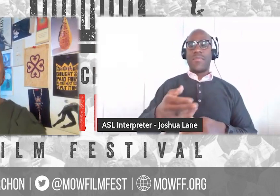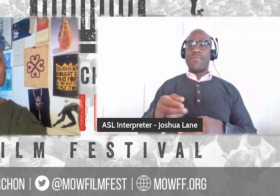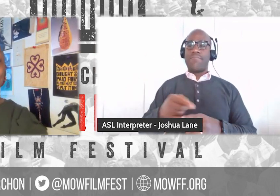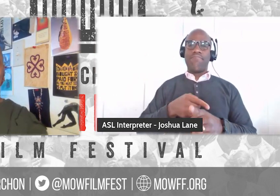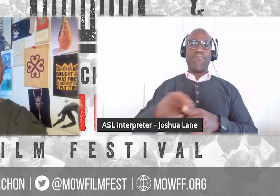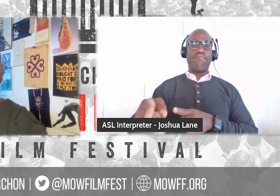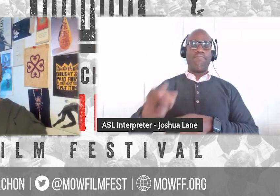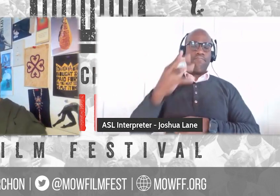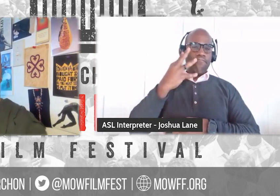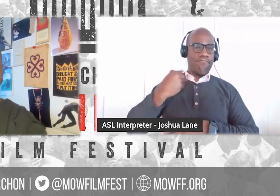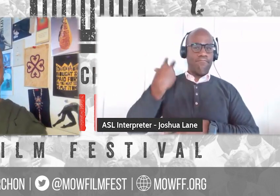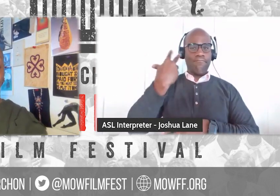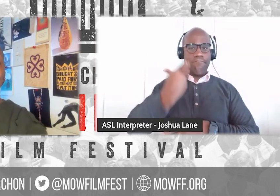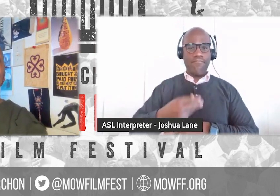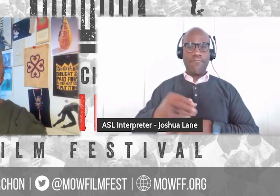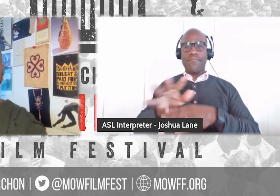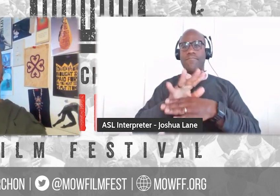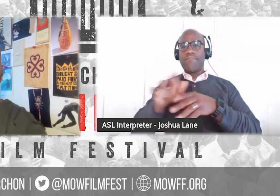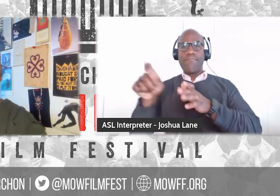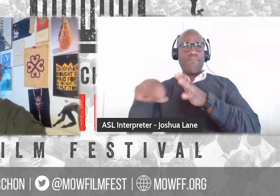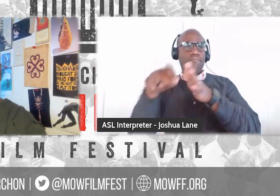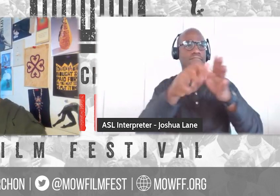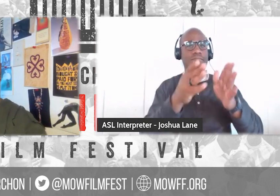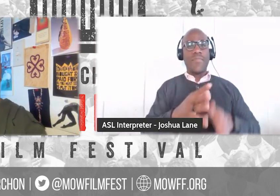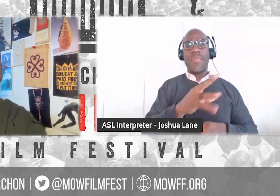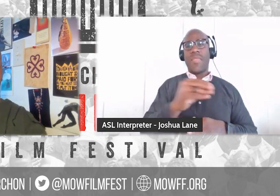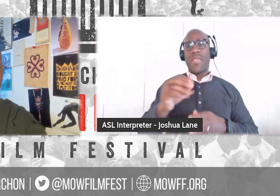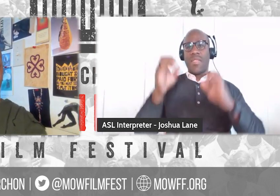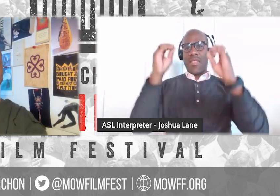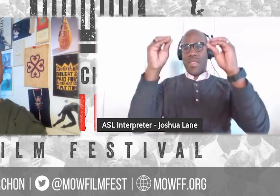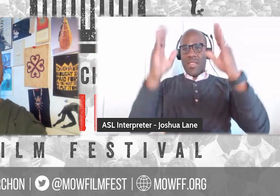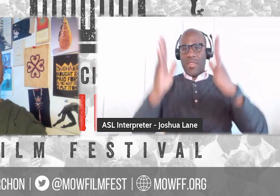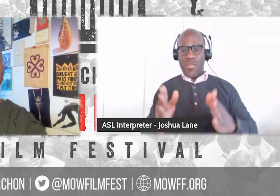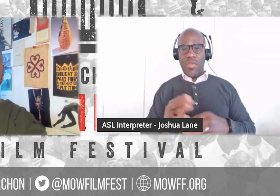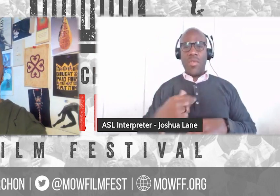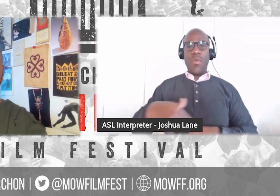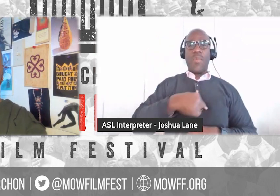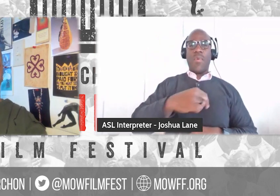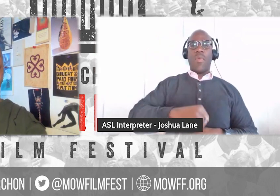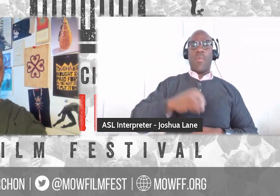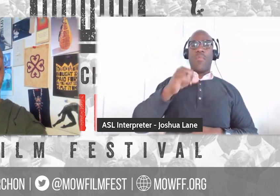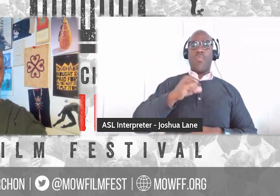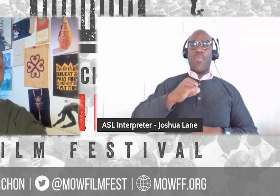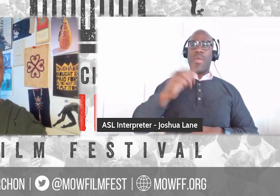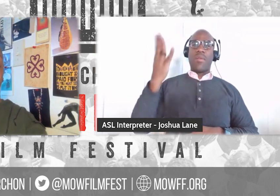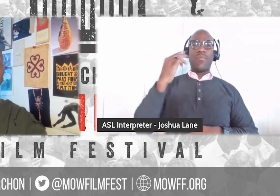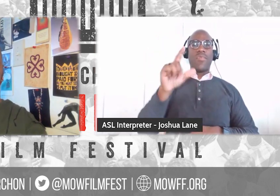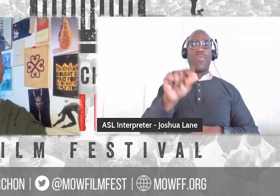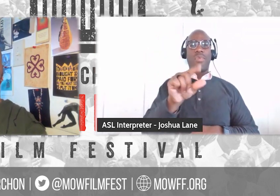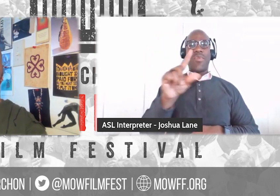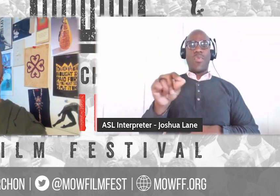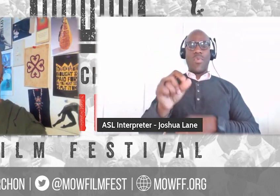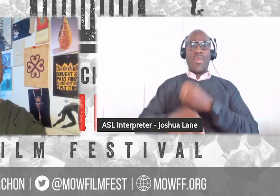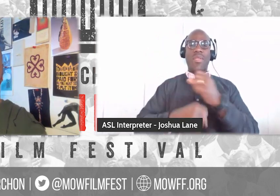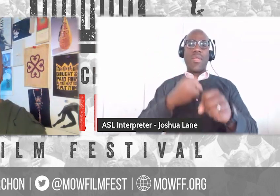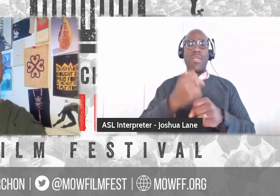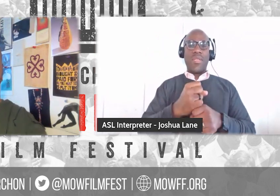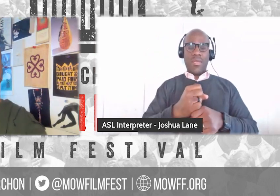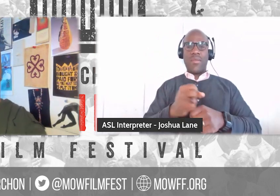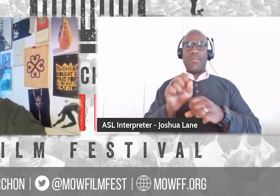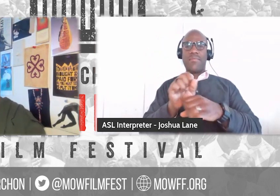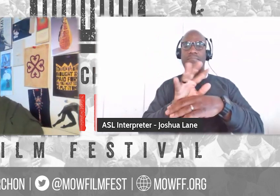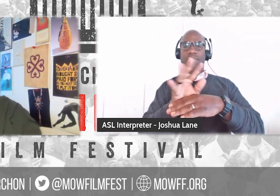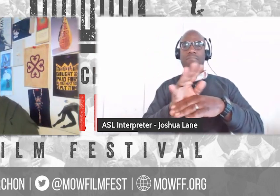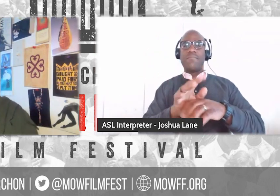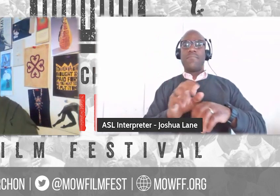were excited and proud to screen her 2020 documentary, The Sit-In, Harabella Fonte hosts The Tonight Show,